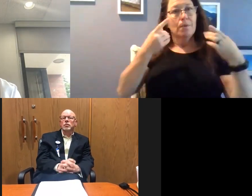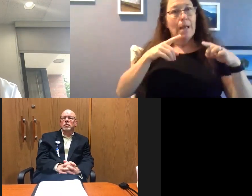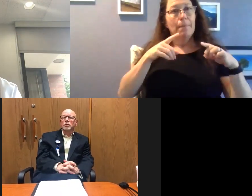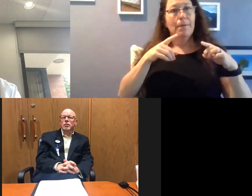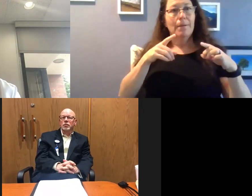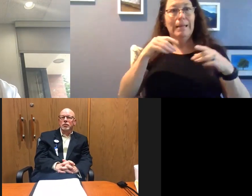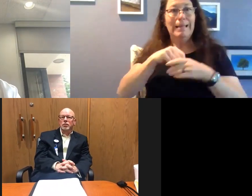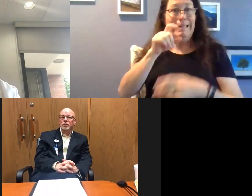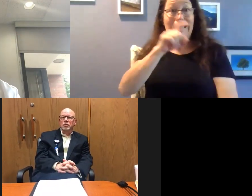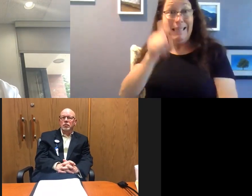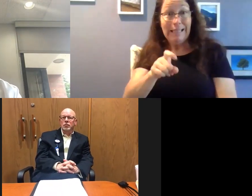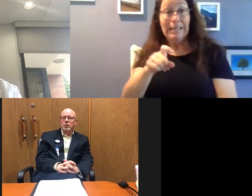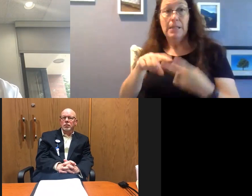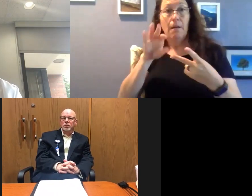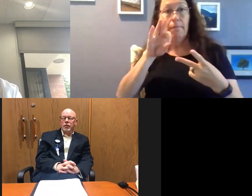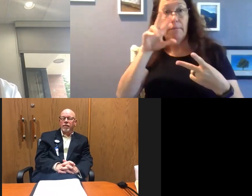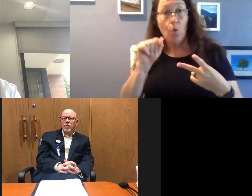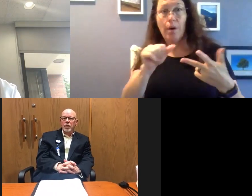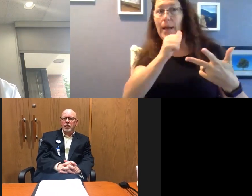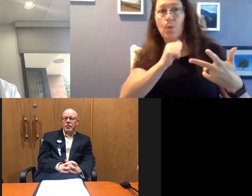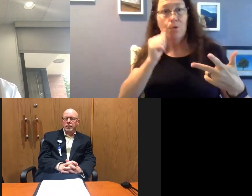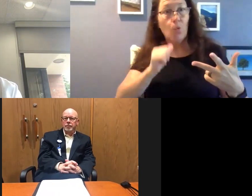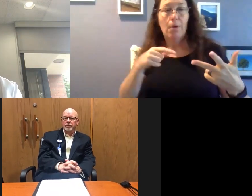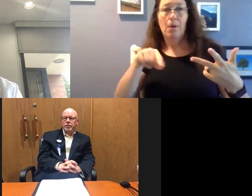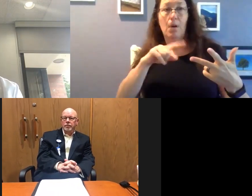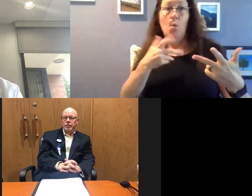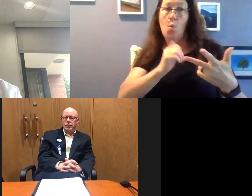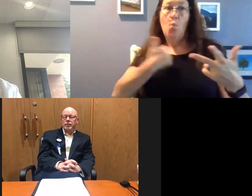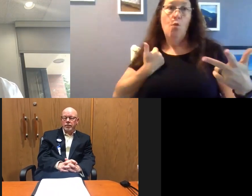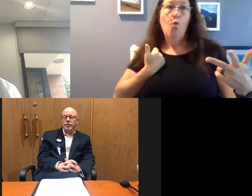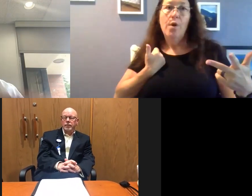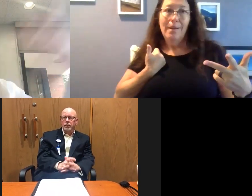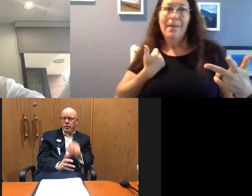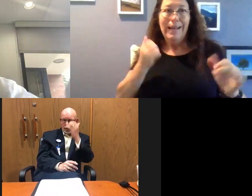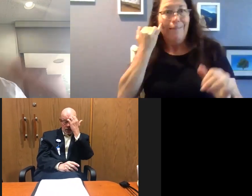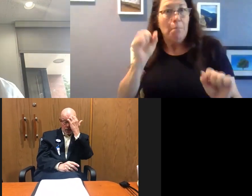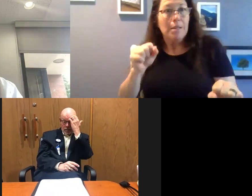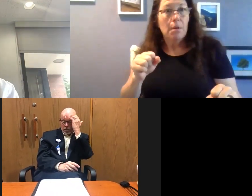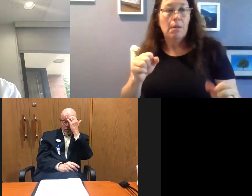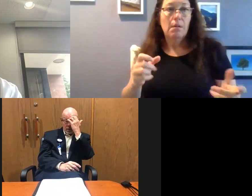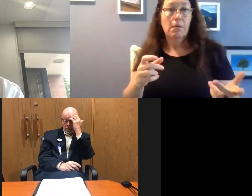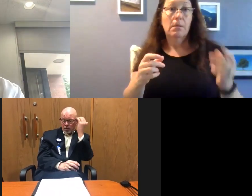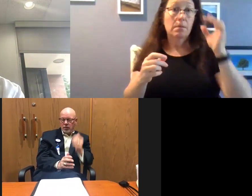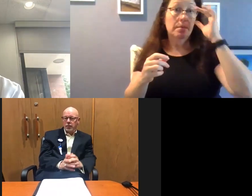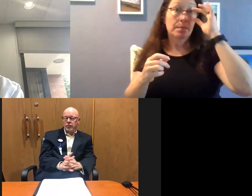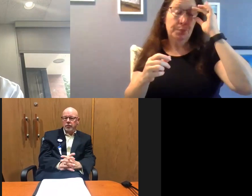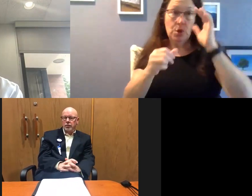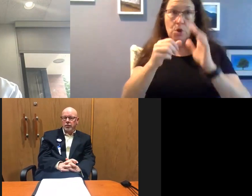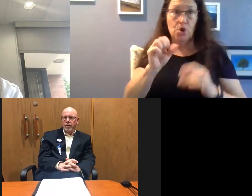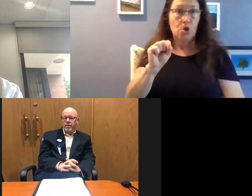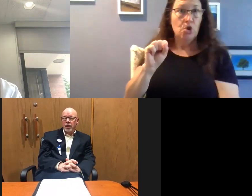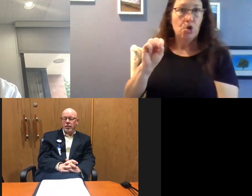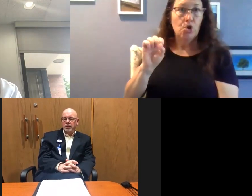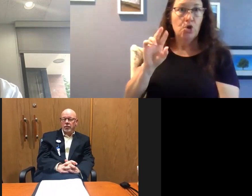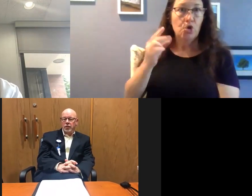within Texas, Florida, Arizona. And frankly, we want to avoid that, whether it's in, you know, surge one or surge